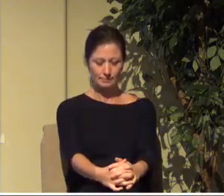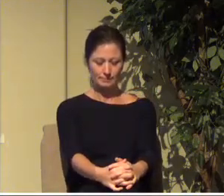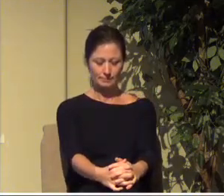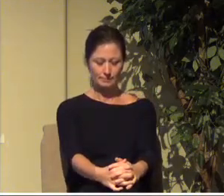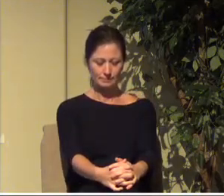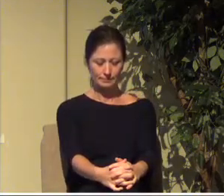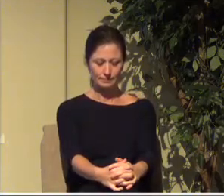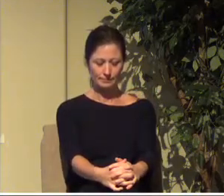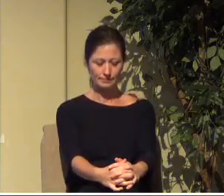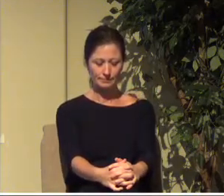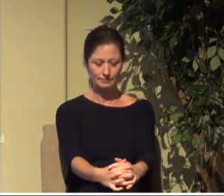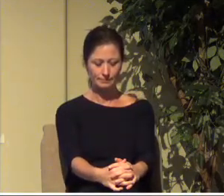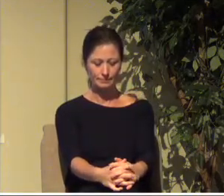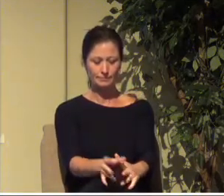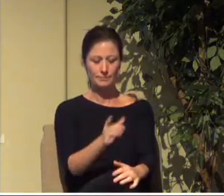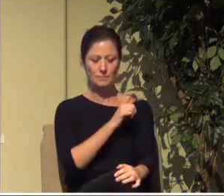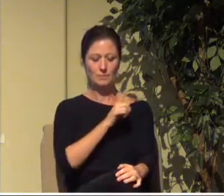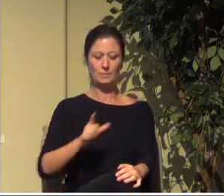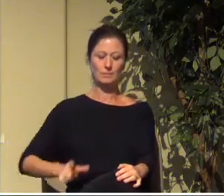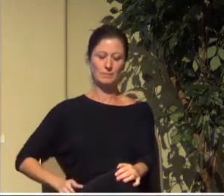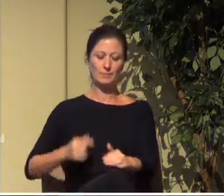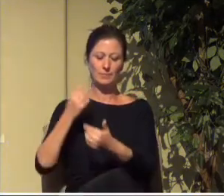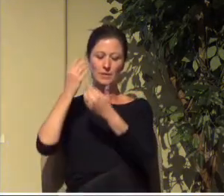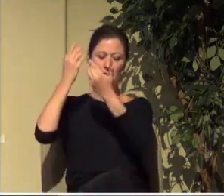Lord you are before all things